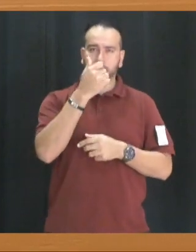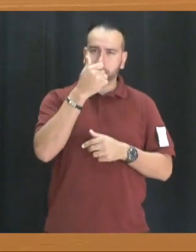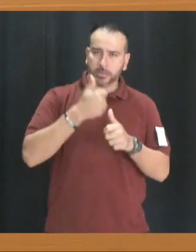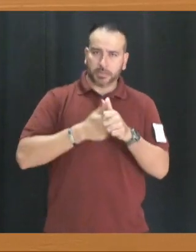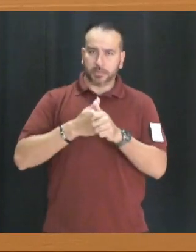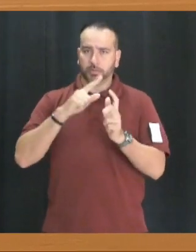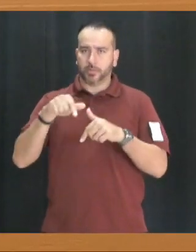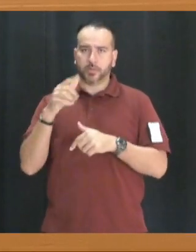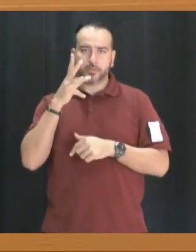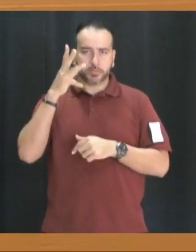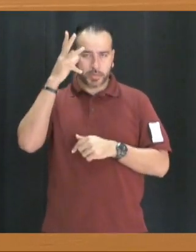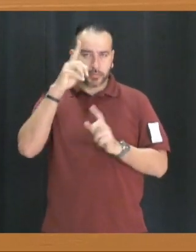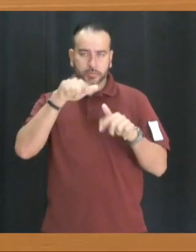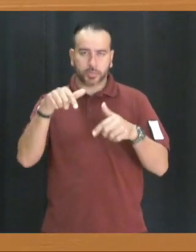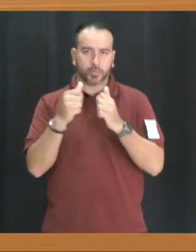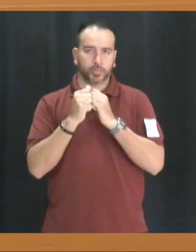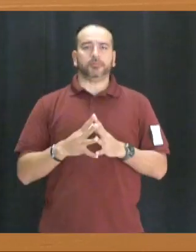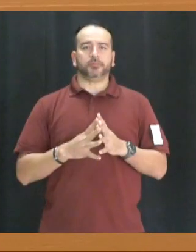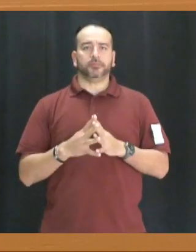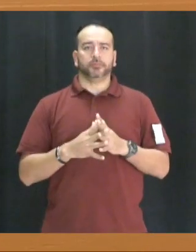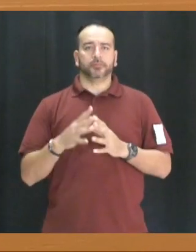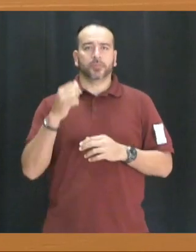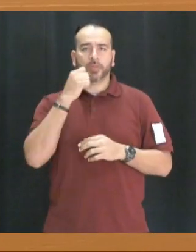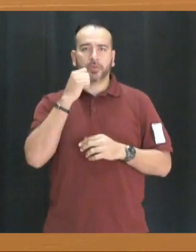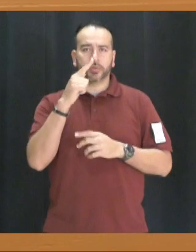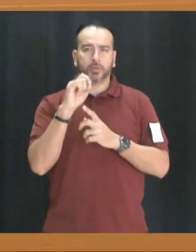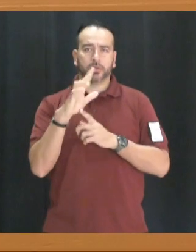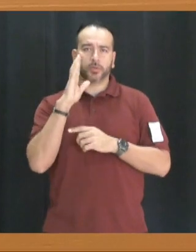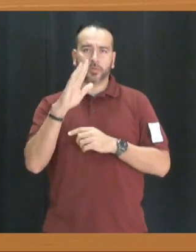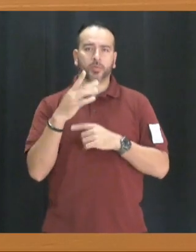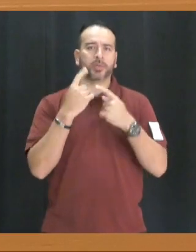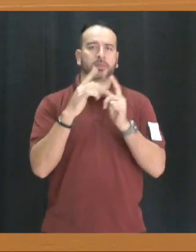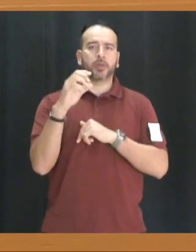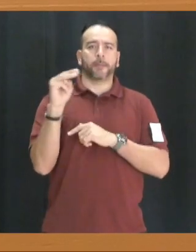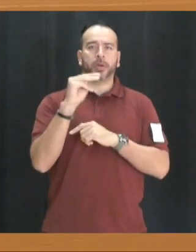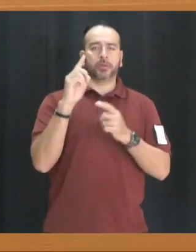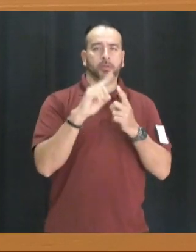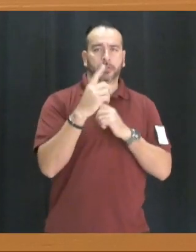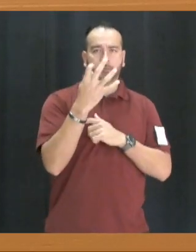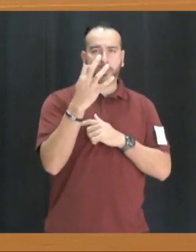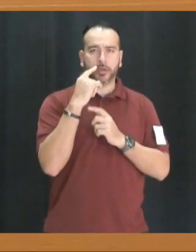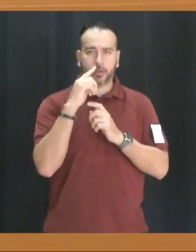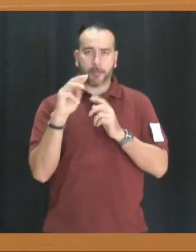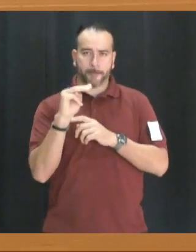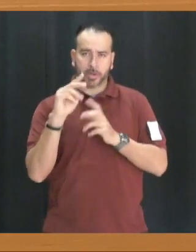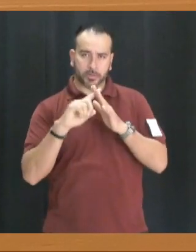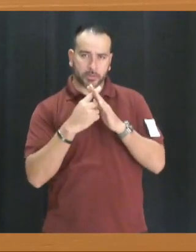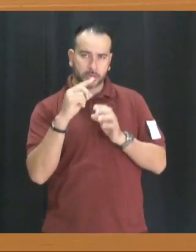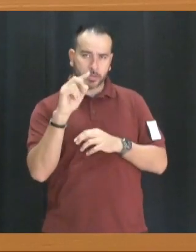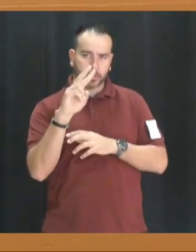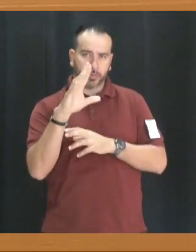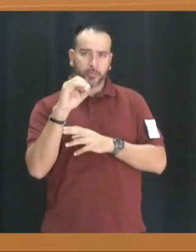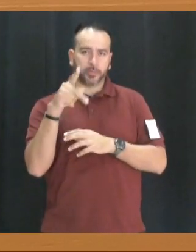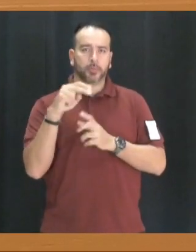required to attend with a parent guardian. Girls Lacrosse will be having tryouts Monday through Friday with Monday beginning at 2.50pm.